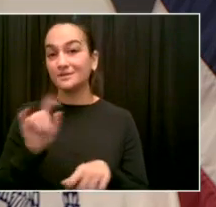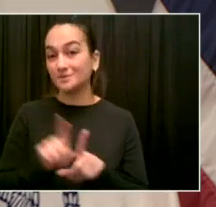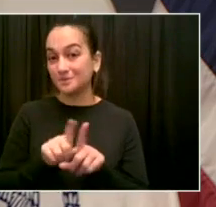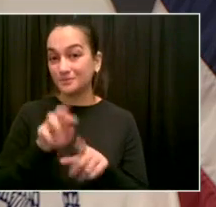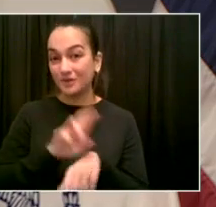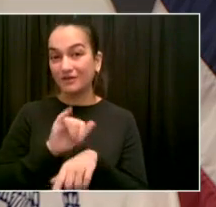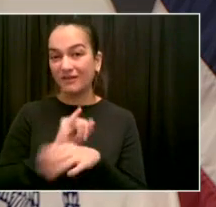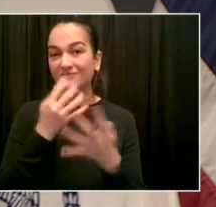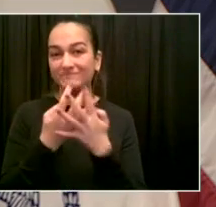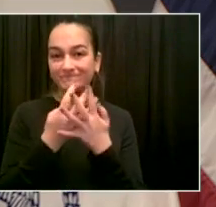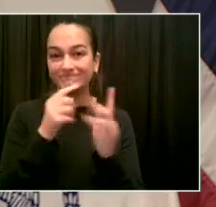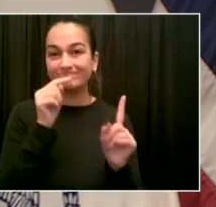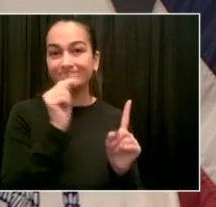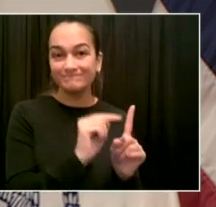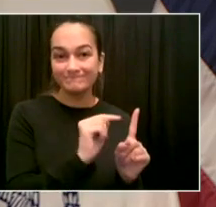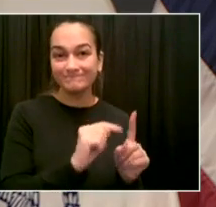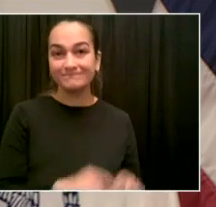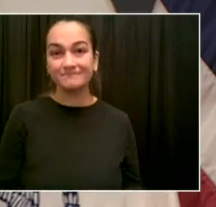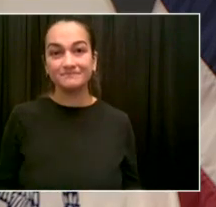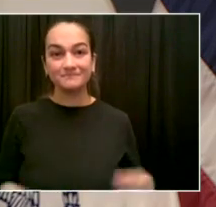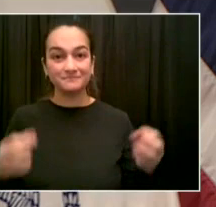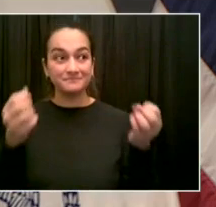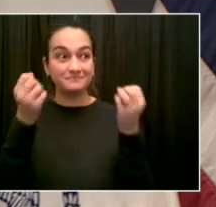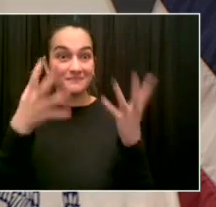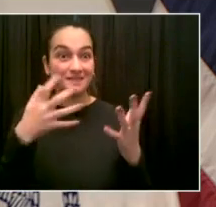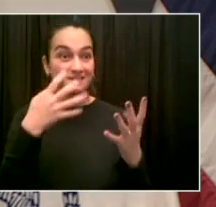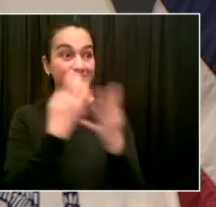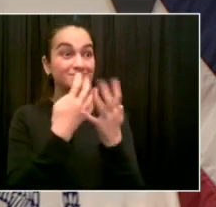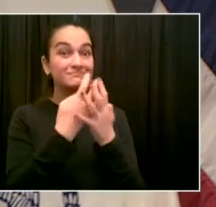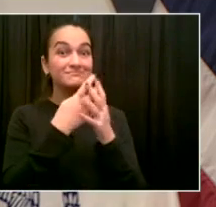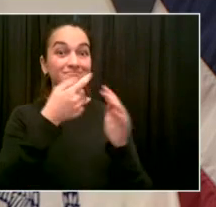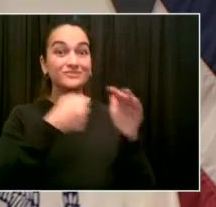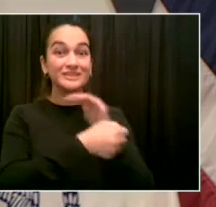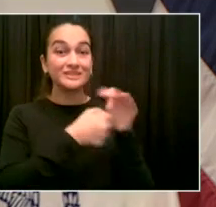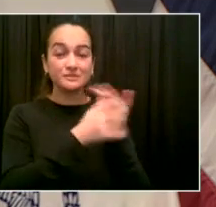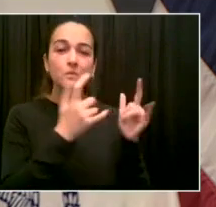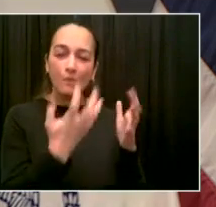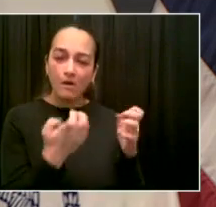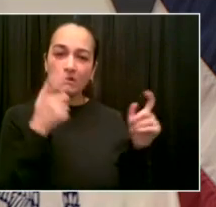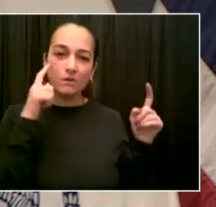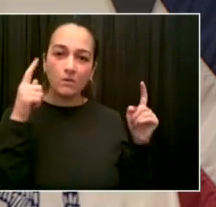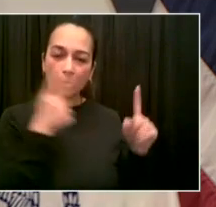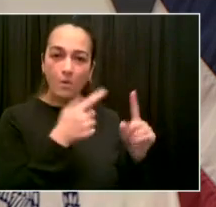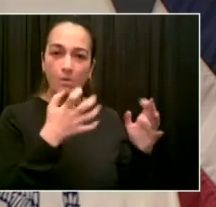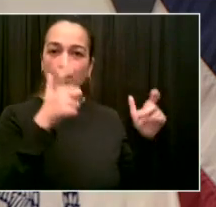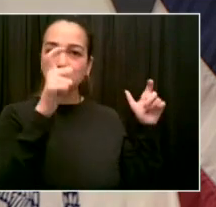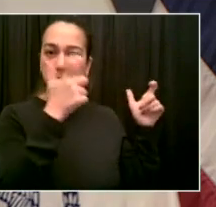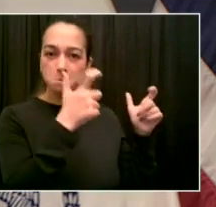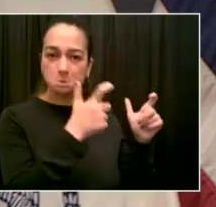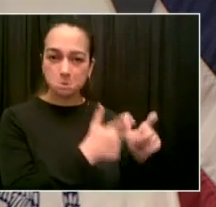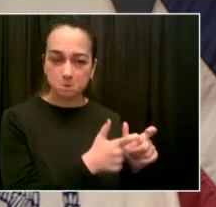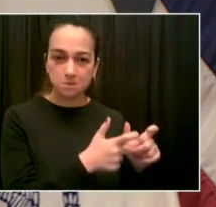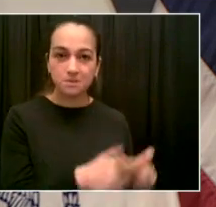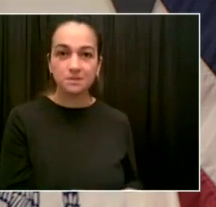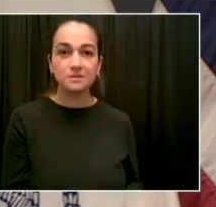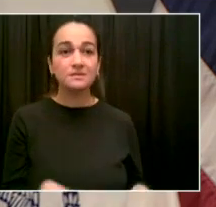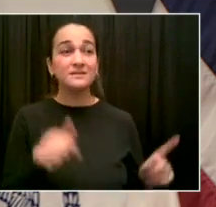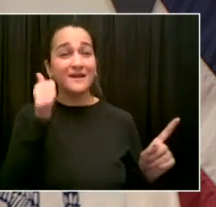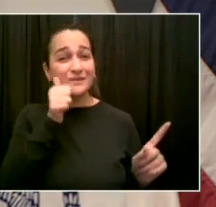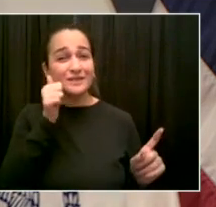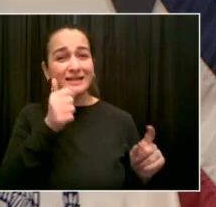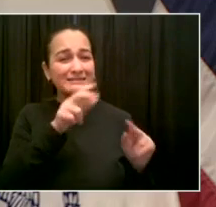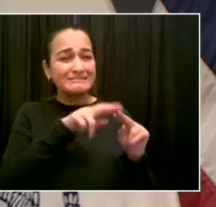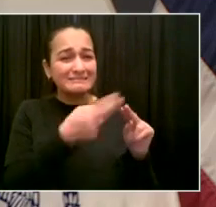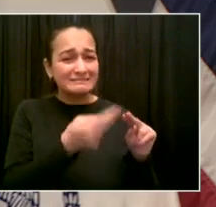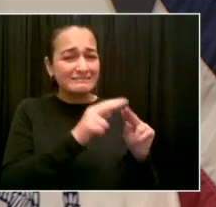every day. We're seeing reductions. That's really, really important. But again, the ultimate goal is close Rikers Island once and for all.